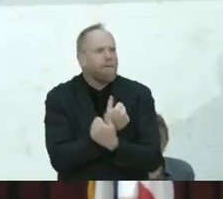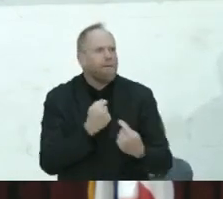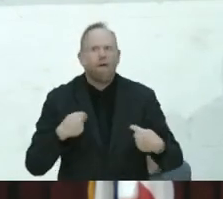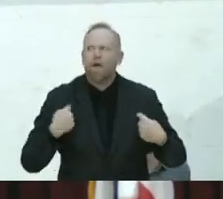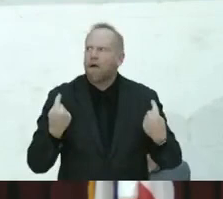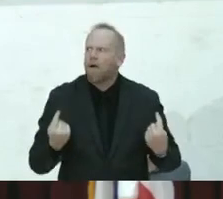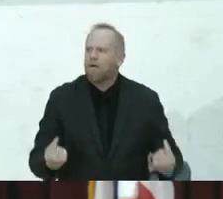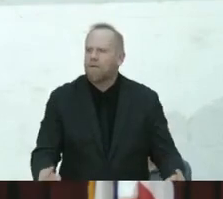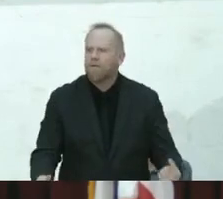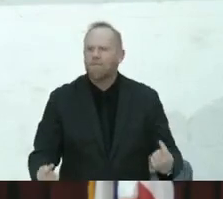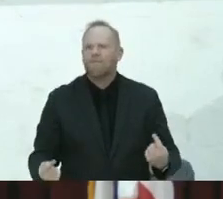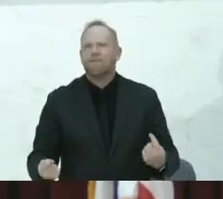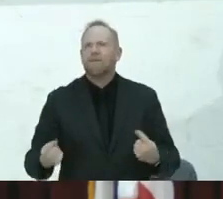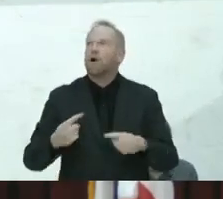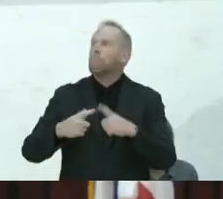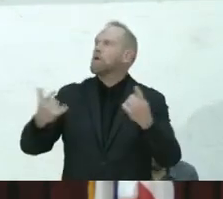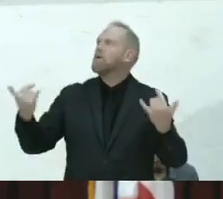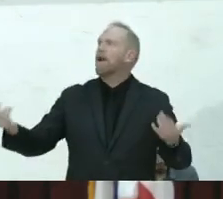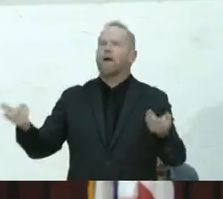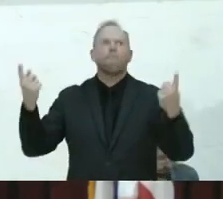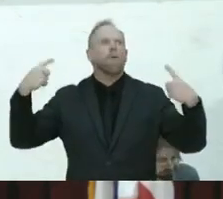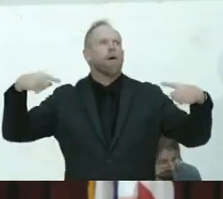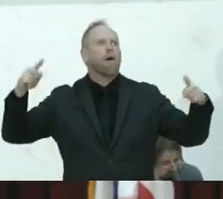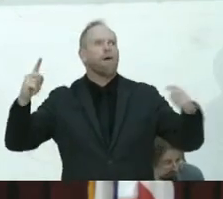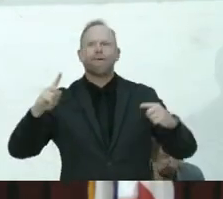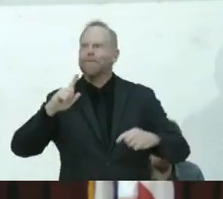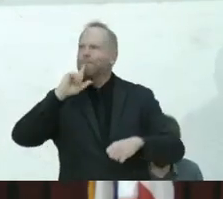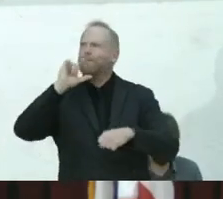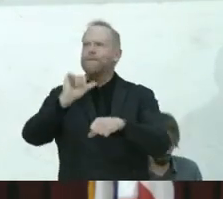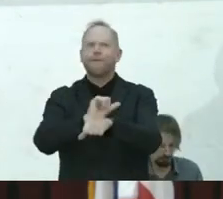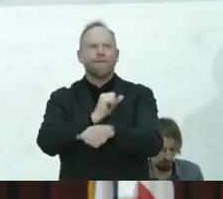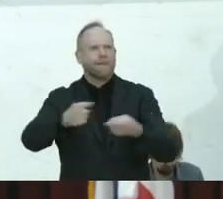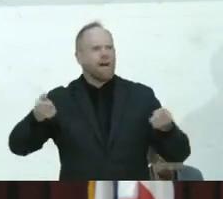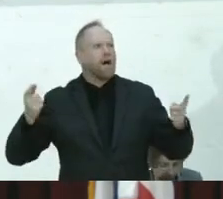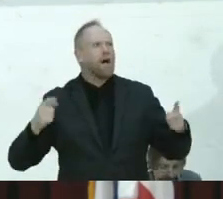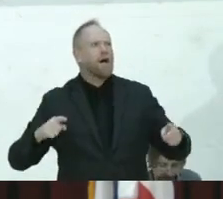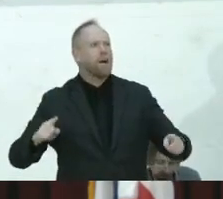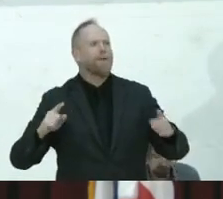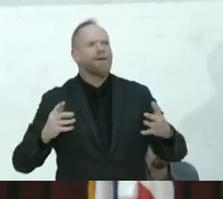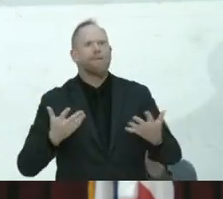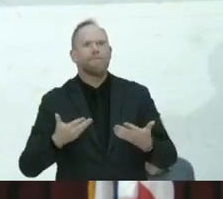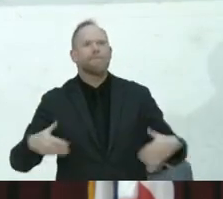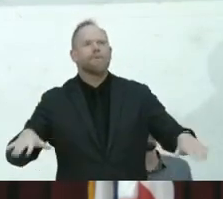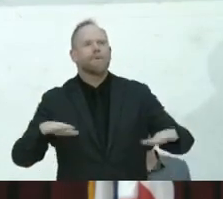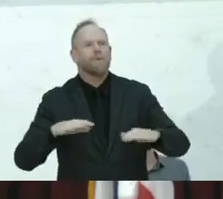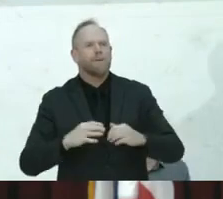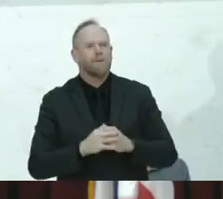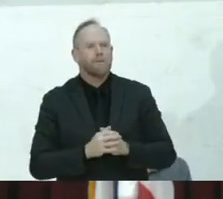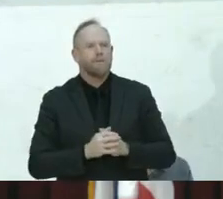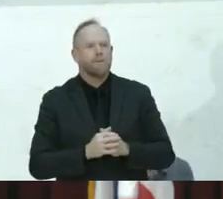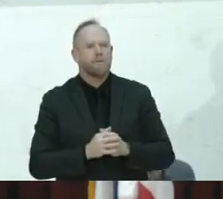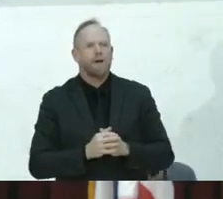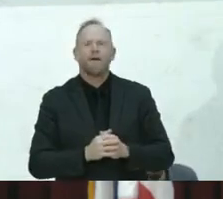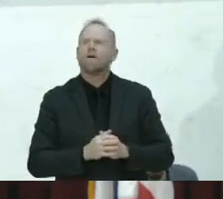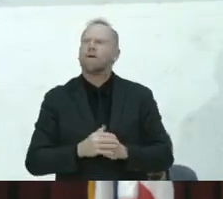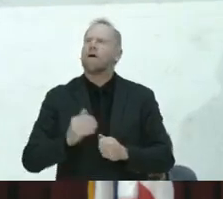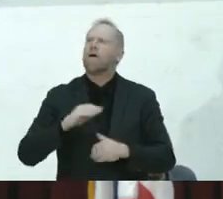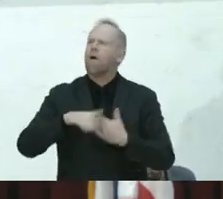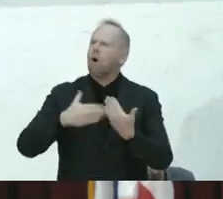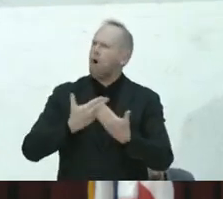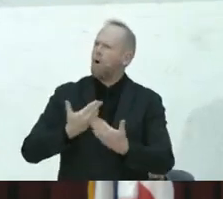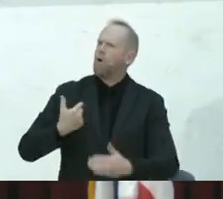real real it's real to me and I've learned we must look inside